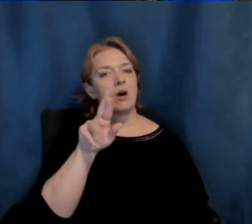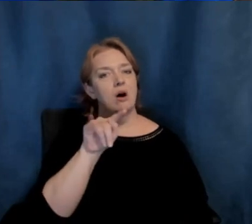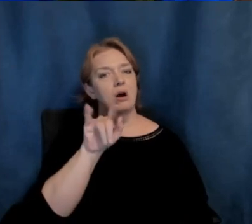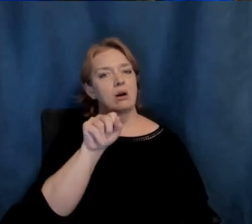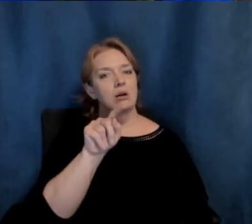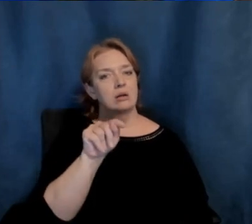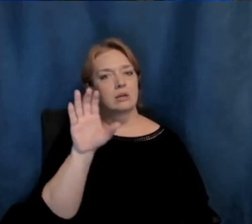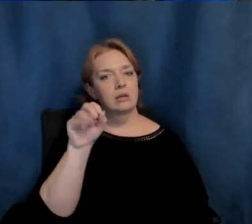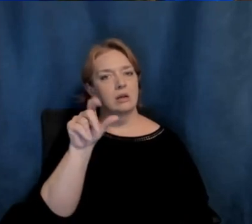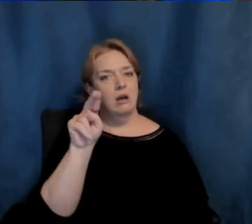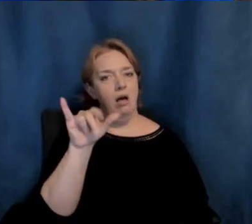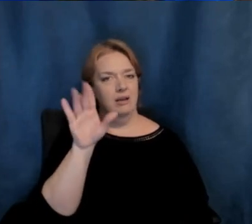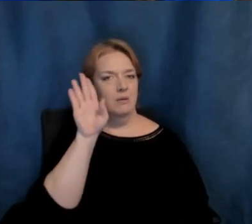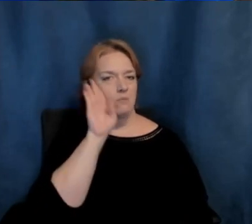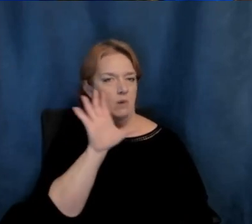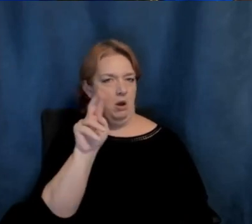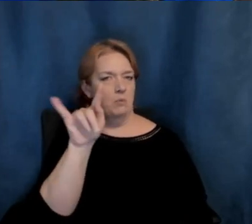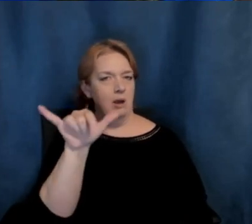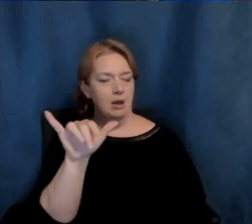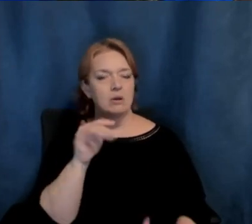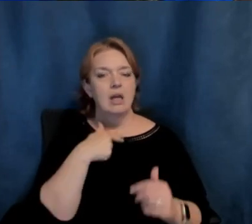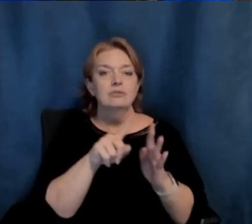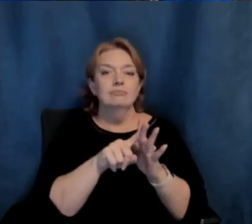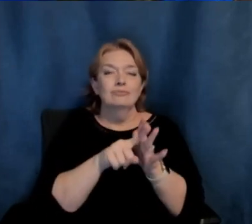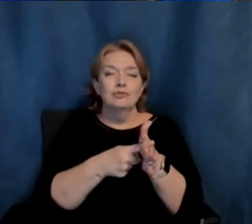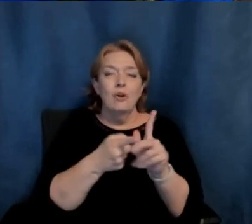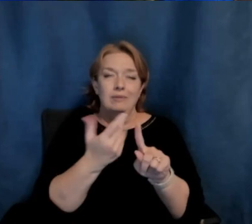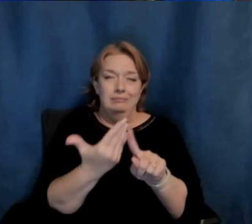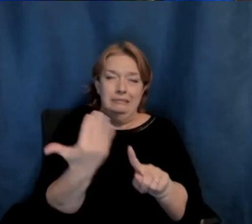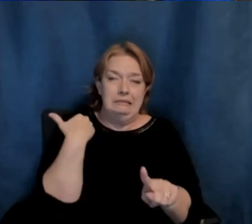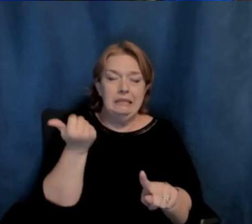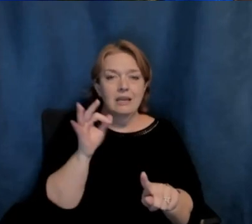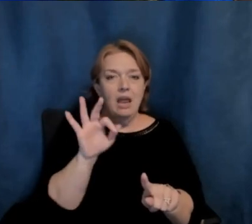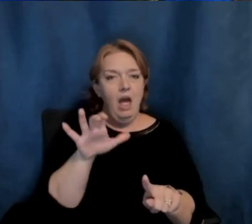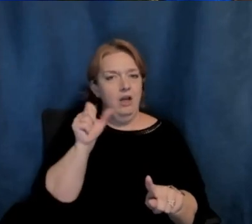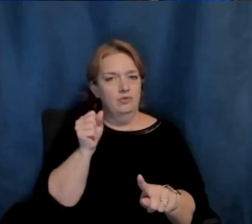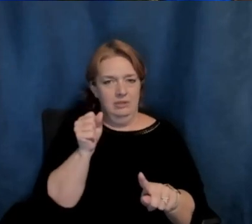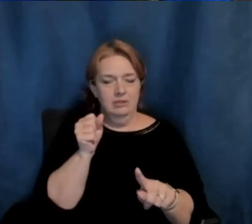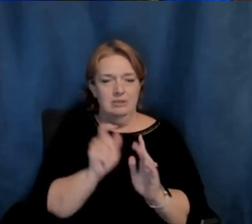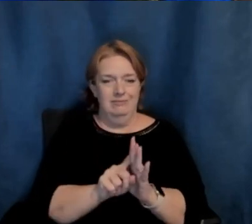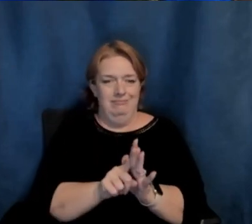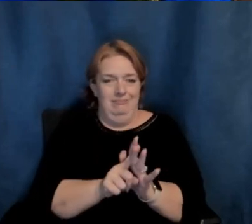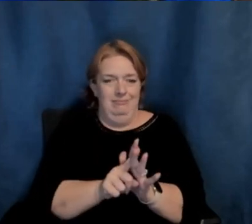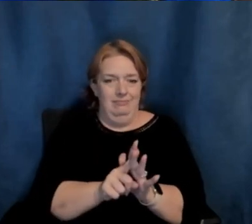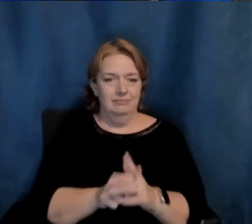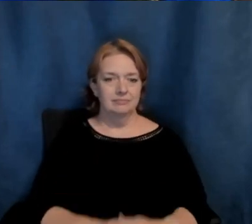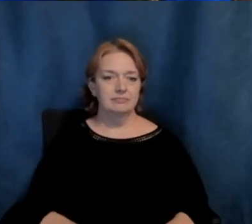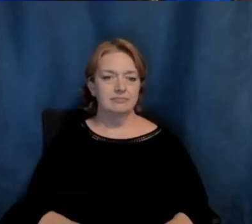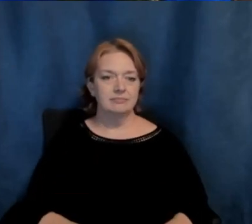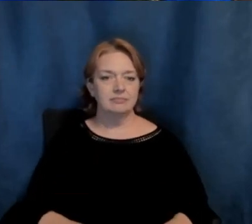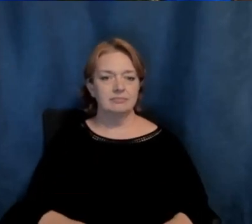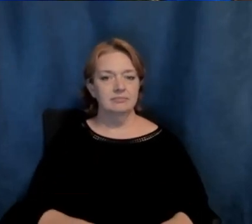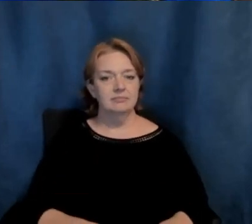how it has these origins from the early 1900s. From what you know, how has it